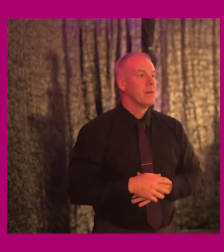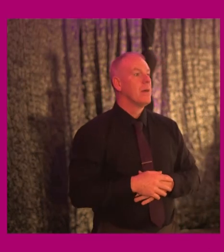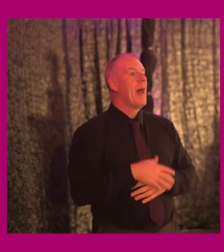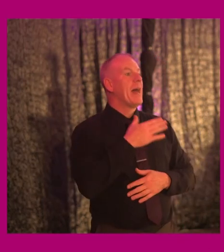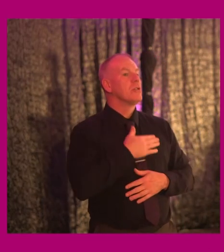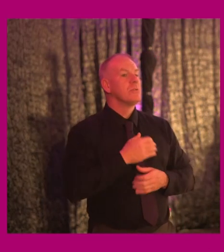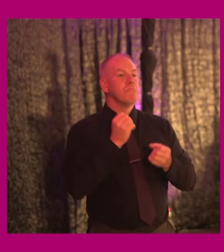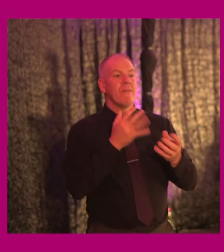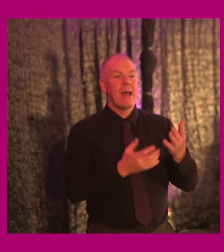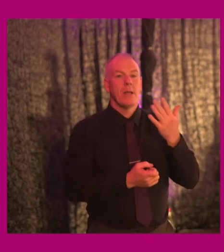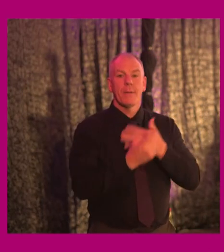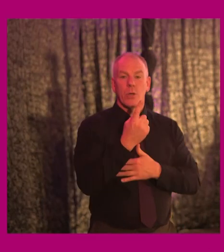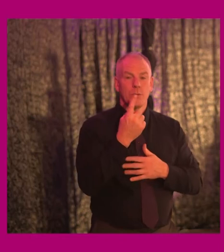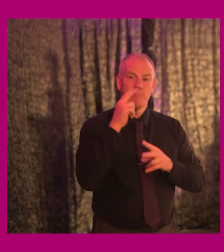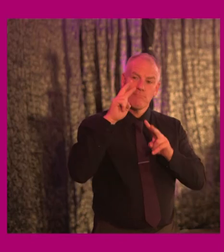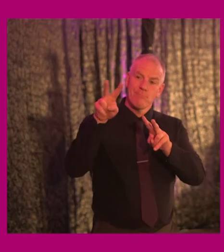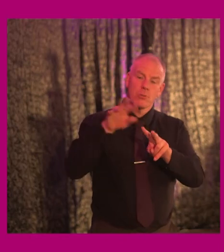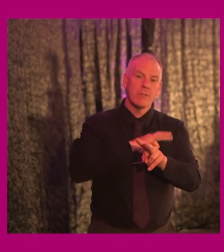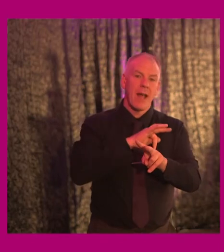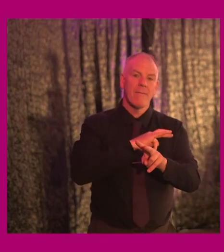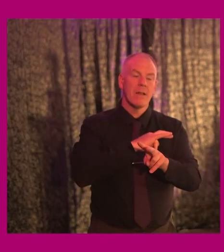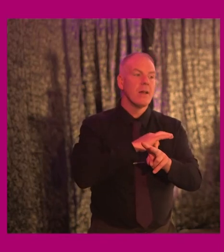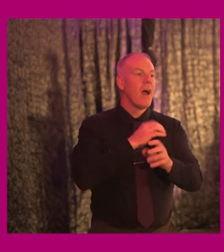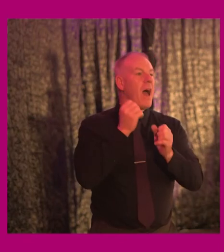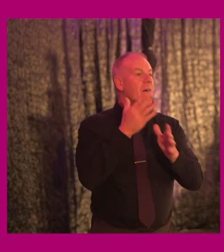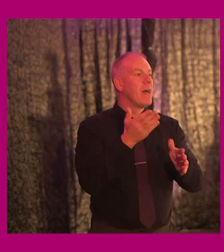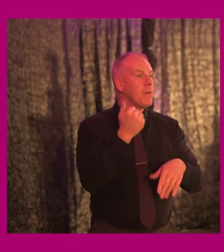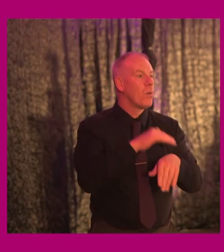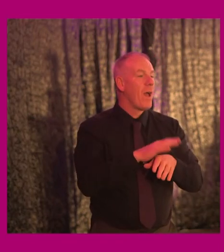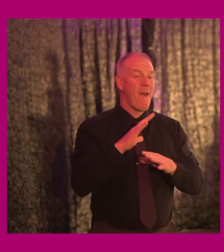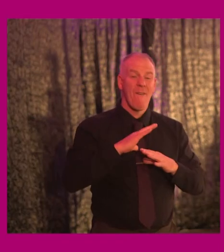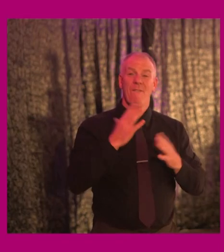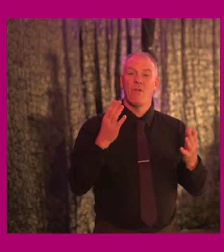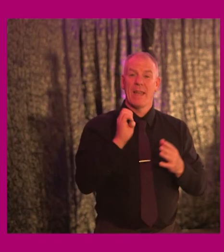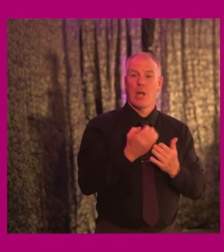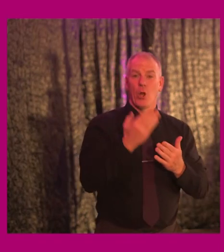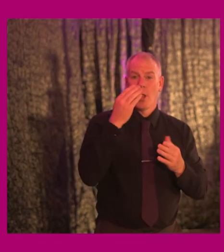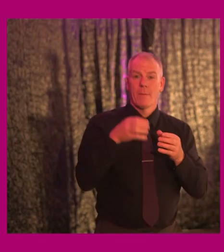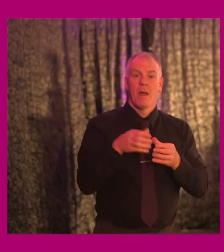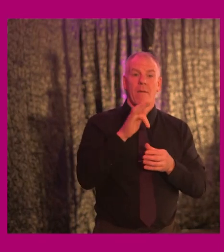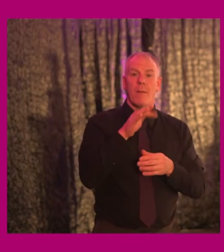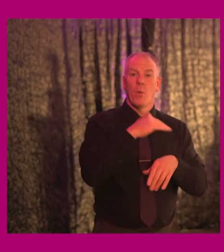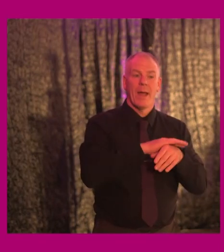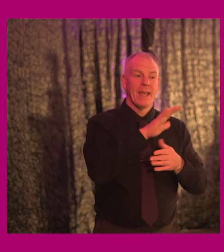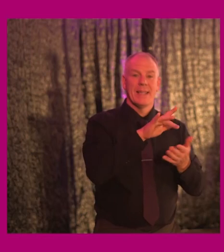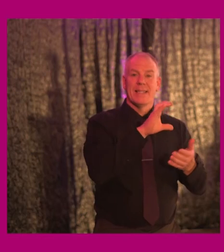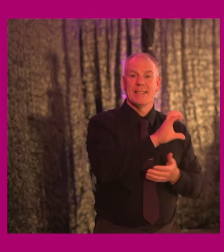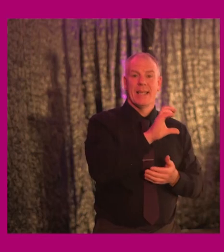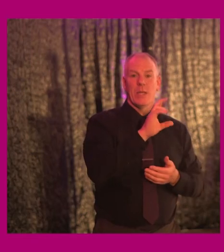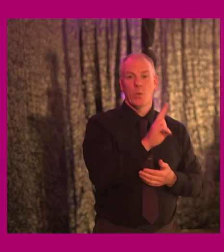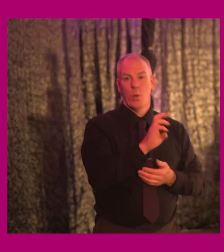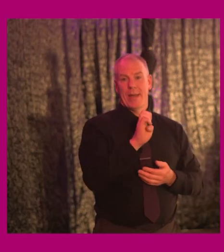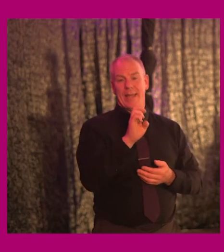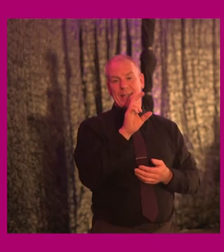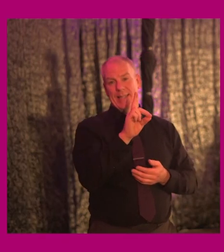a chance to look this up, uh, and it's going to be available to access free of charge from the CEUD website, which is available at